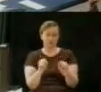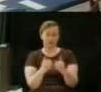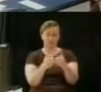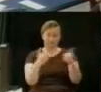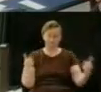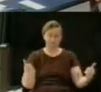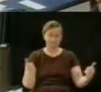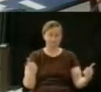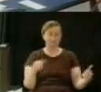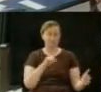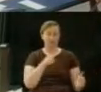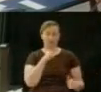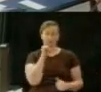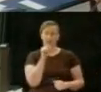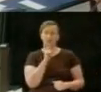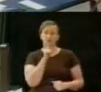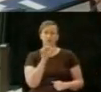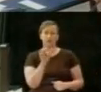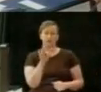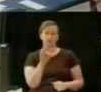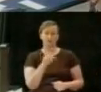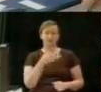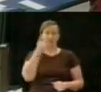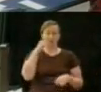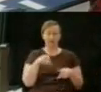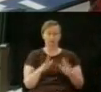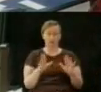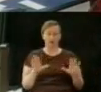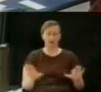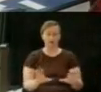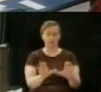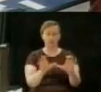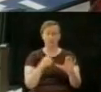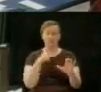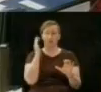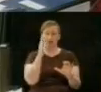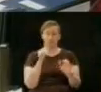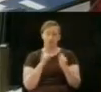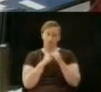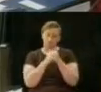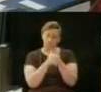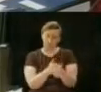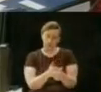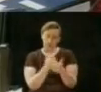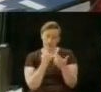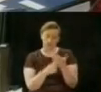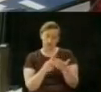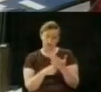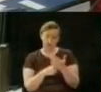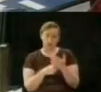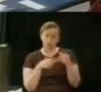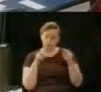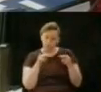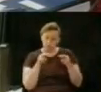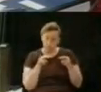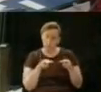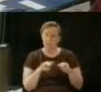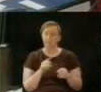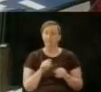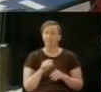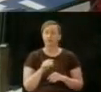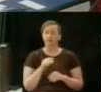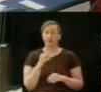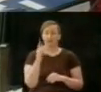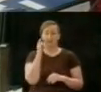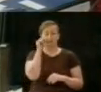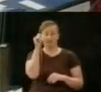separate sovereign county government that we can work together on, and then there's some things that we can keep separate. And I'm just not sure